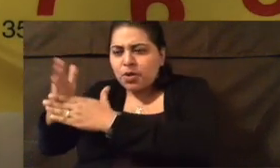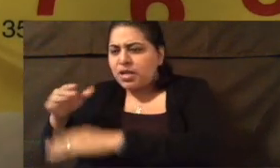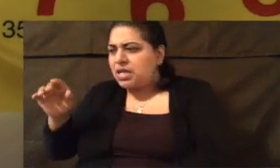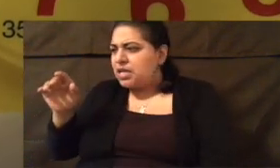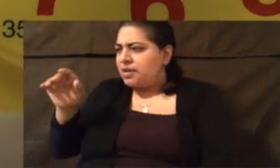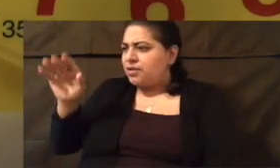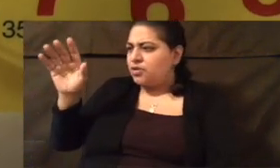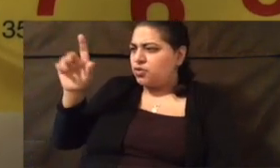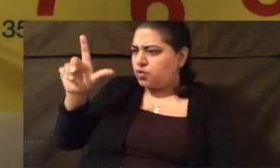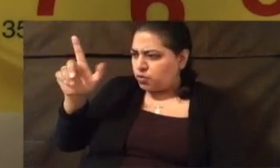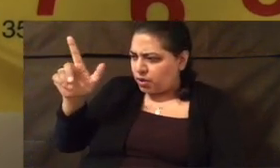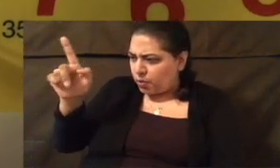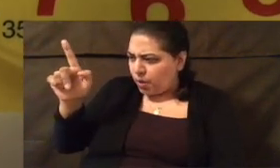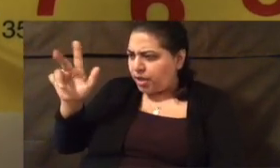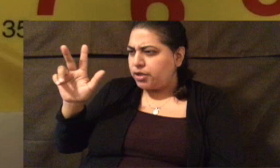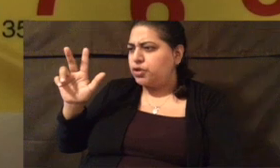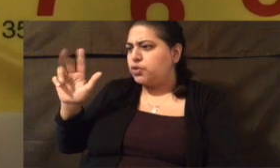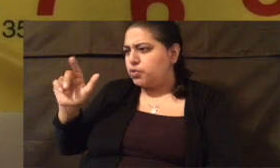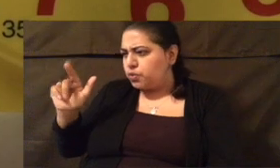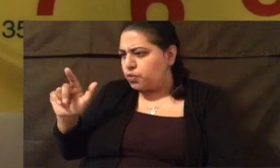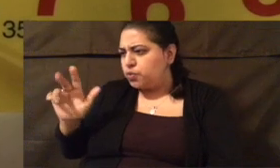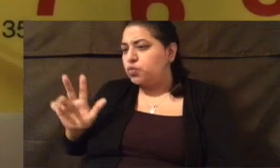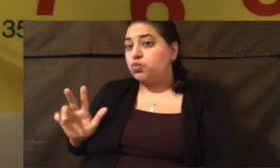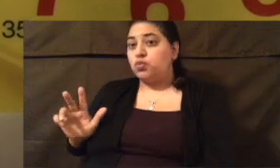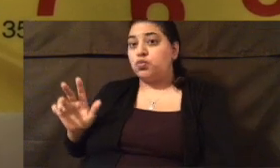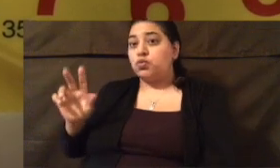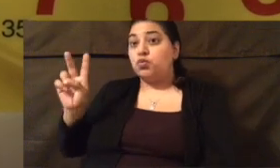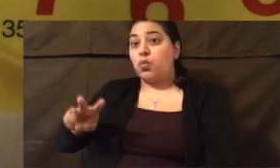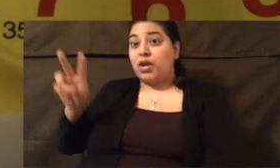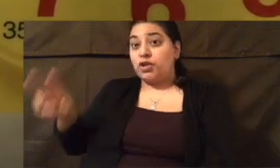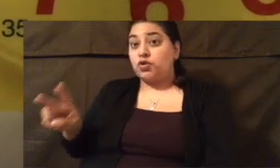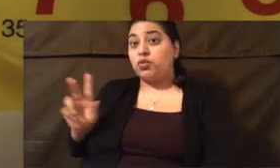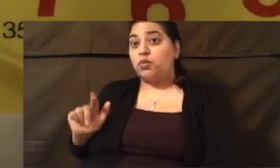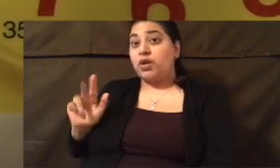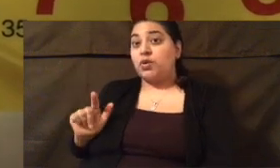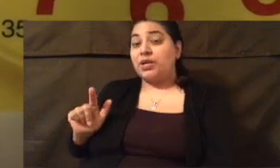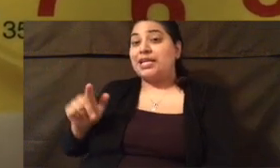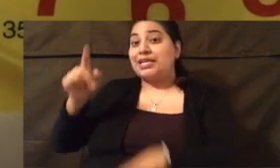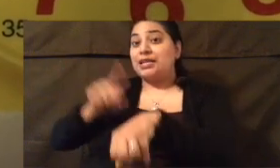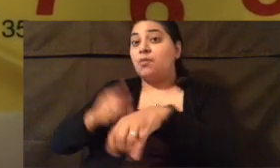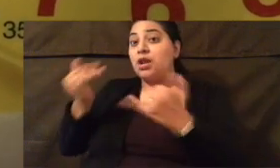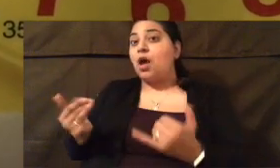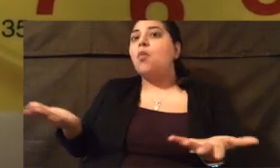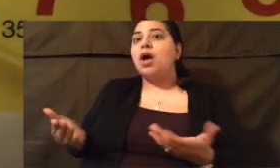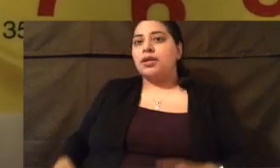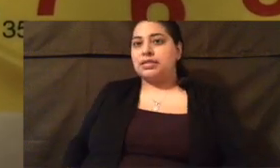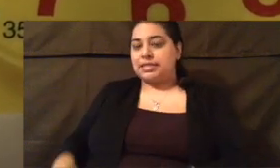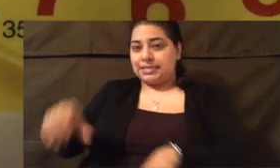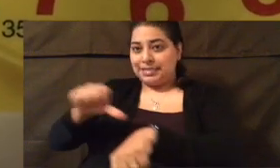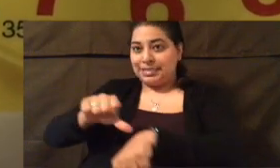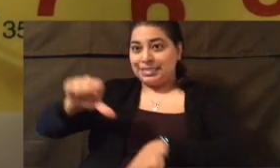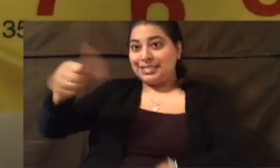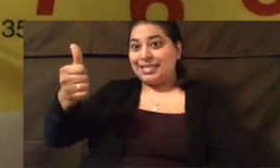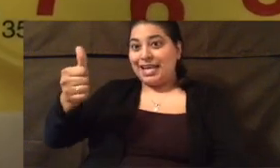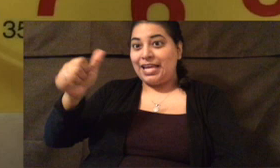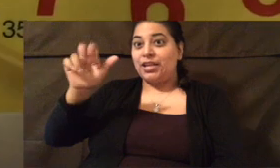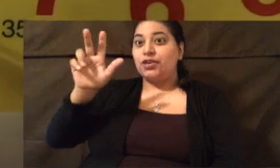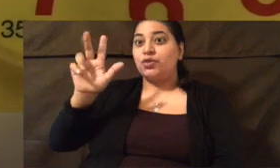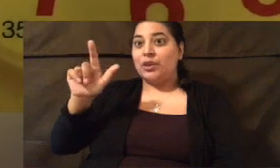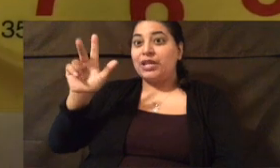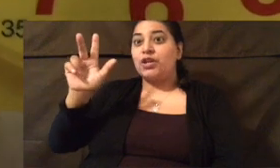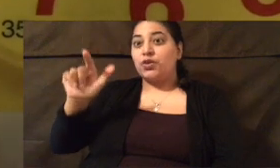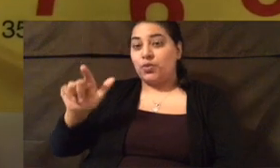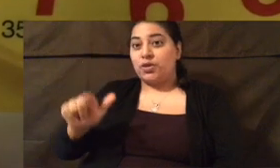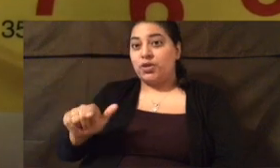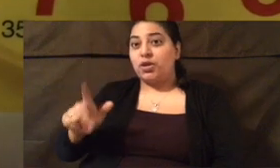need to count. 21, 22, 23. So the correct time right now is 10, 23. I